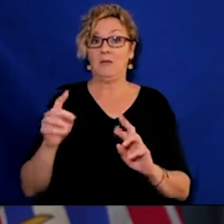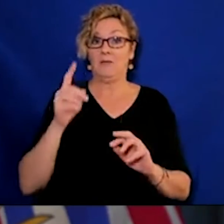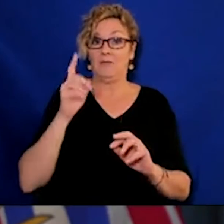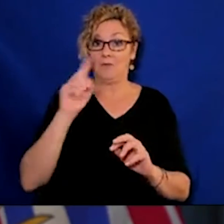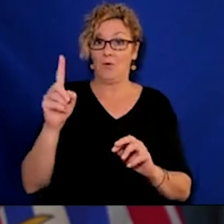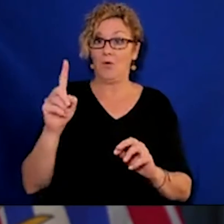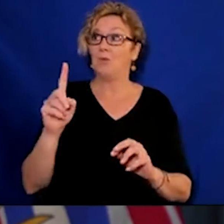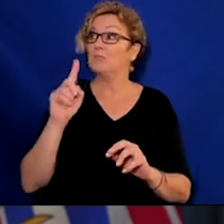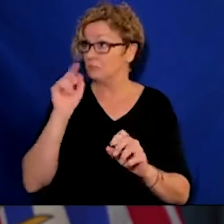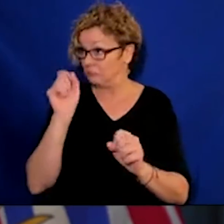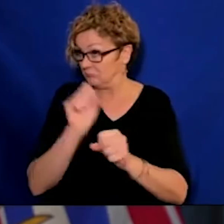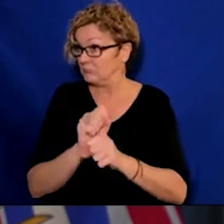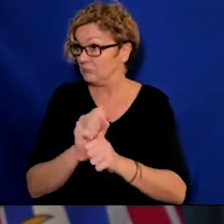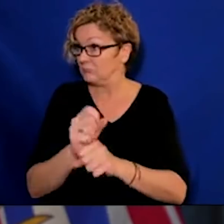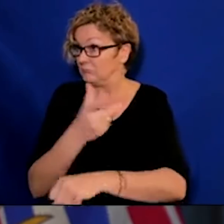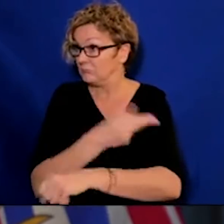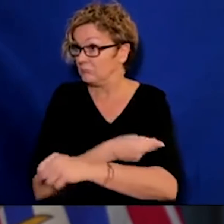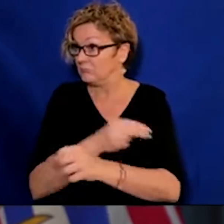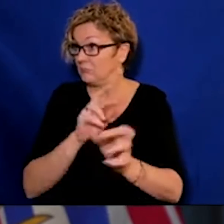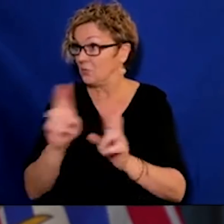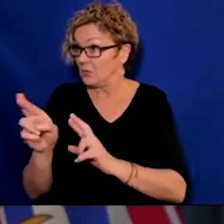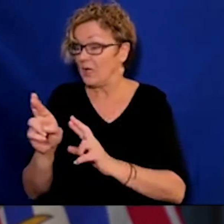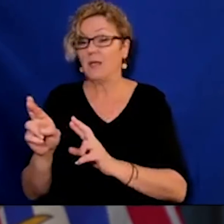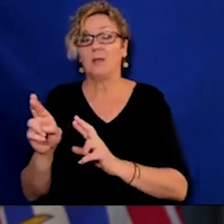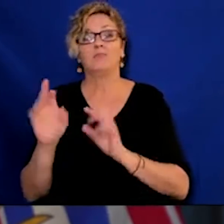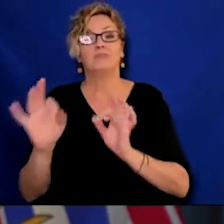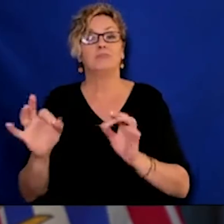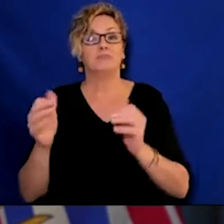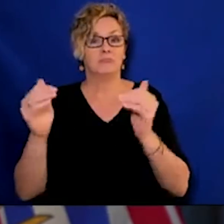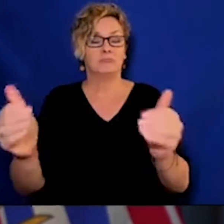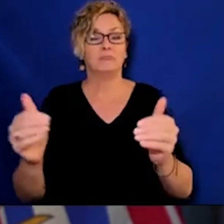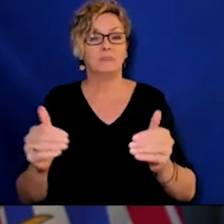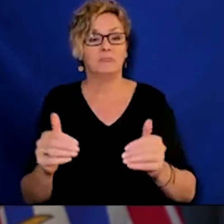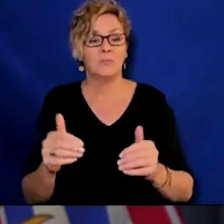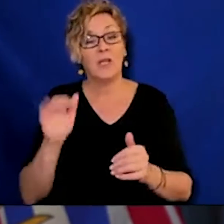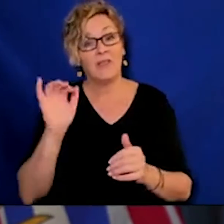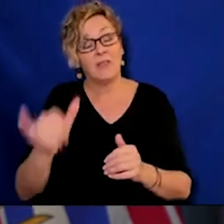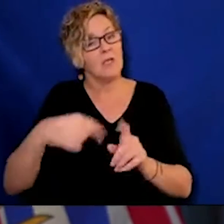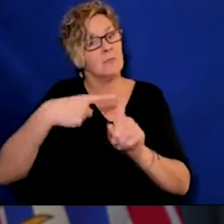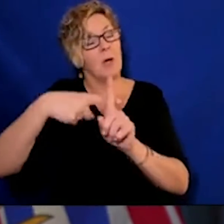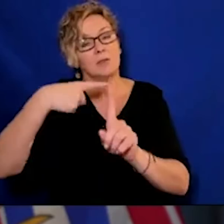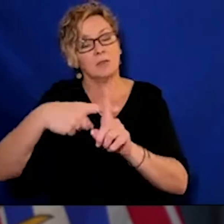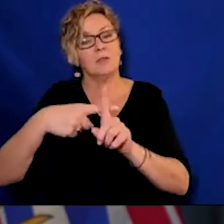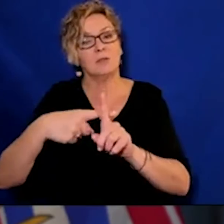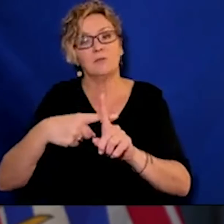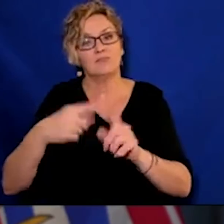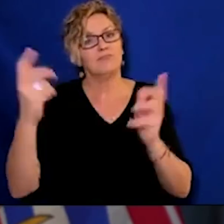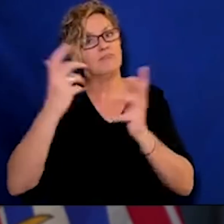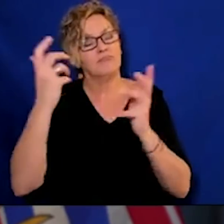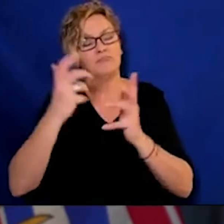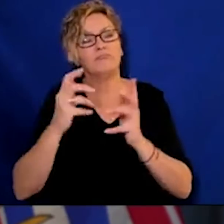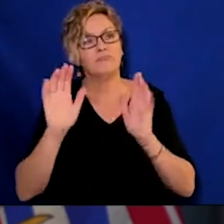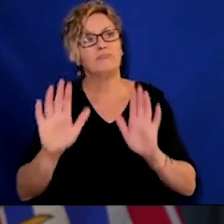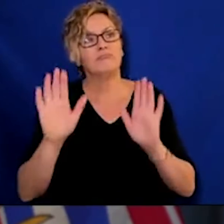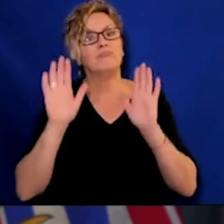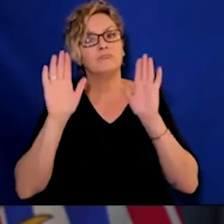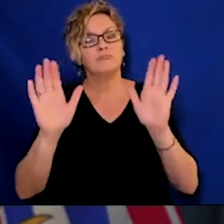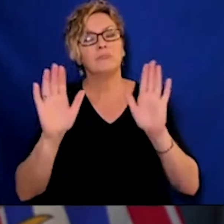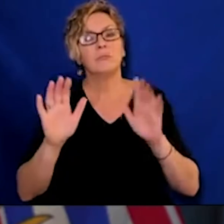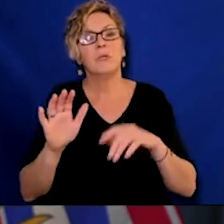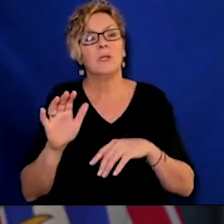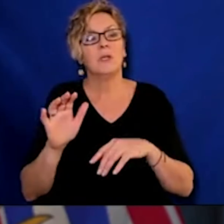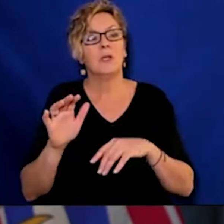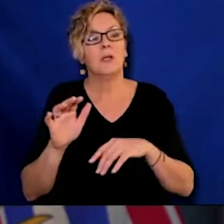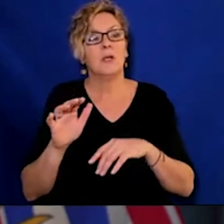working on and I think it is a really positive thing for all of us. It is going to make a difference. It is not going to be a light